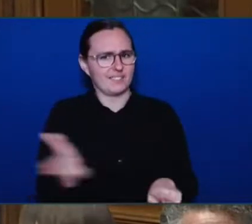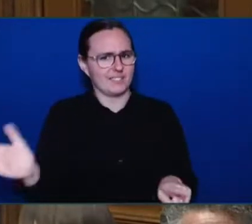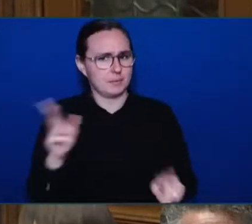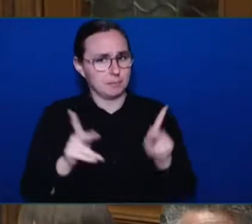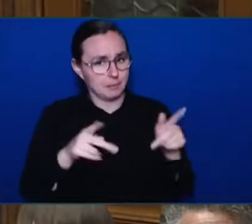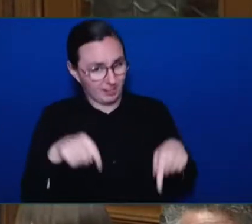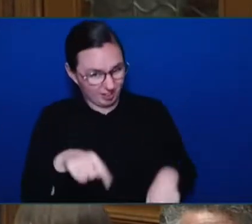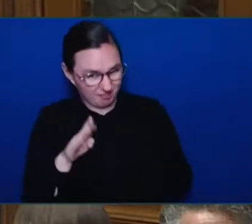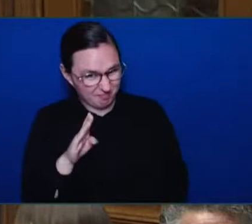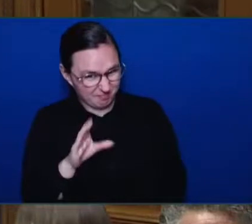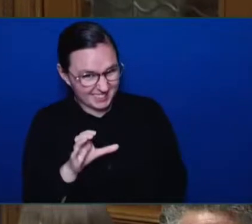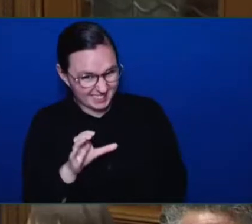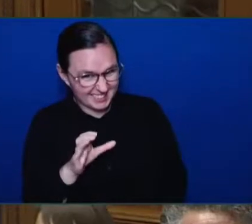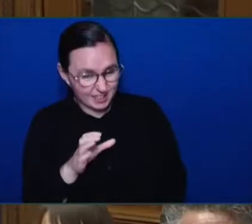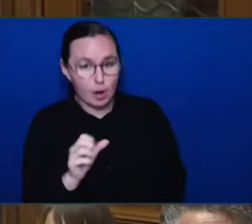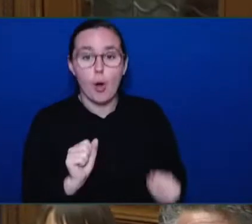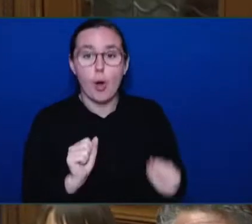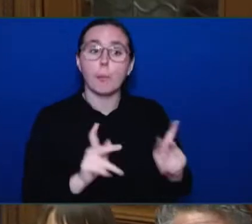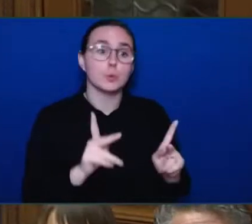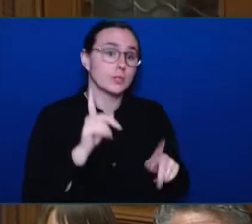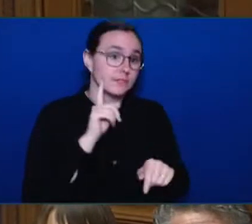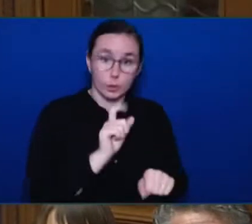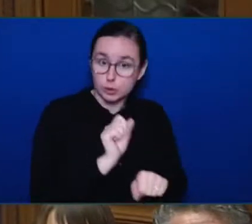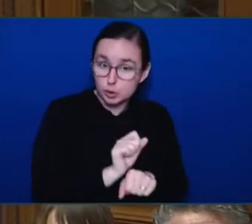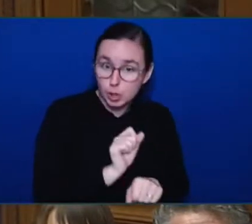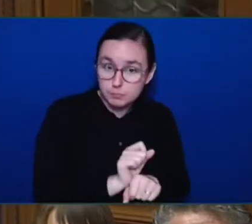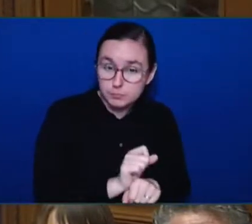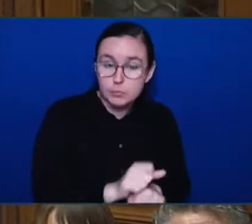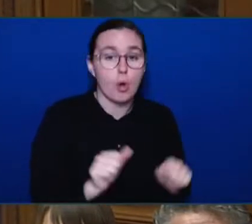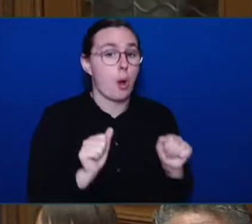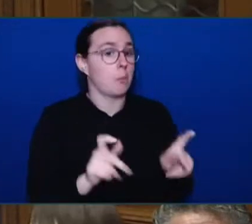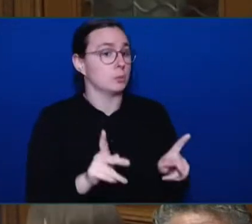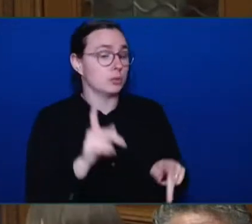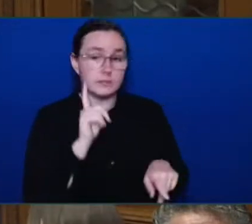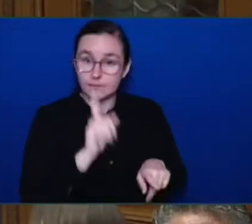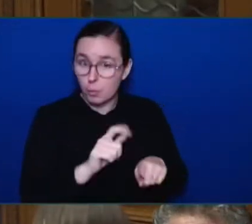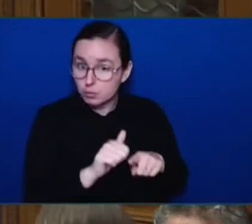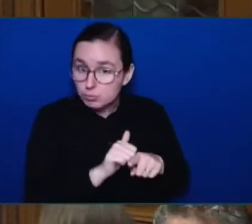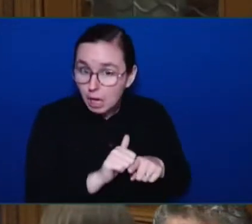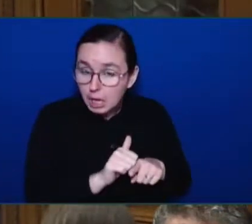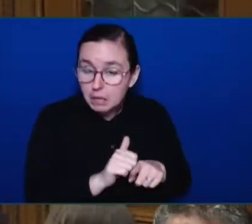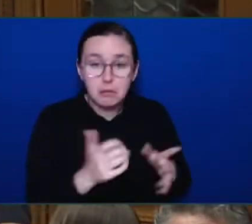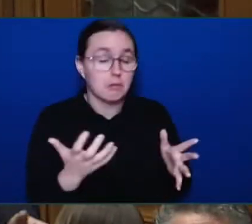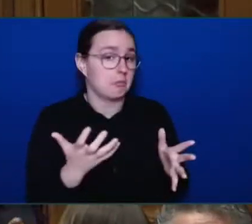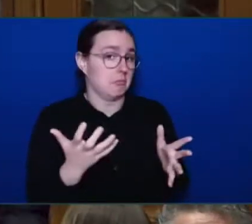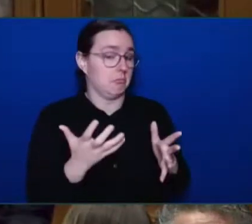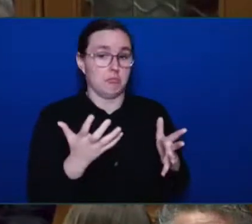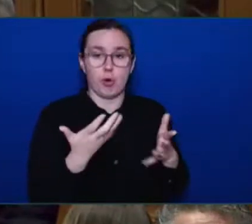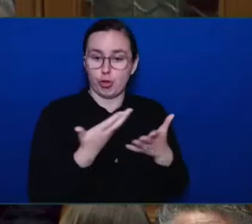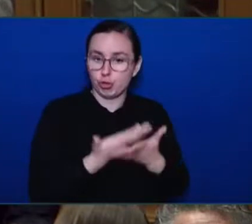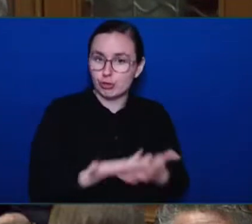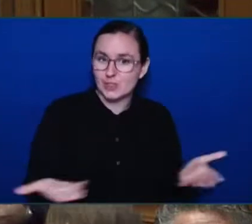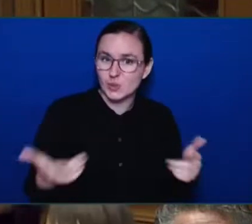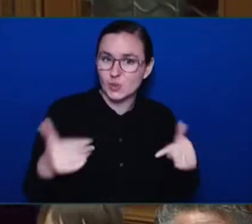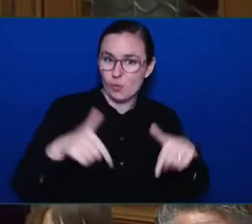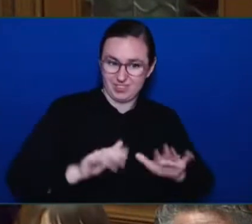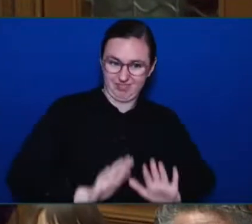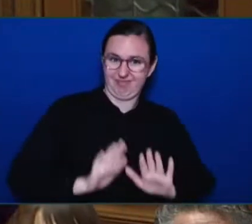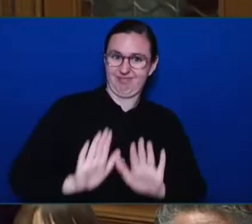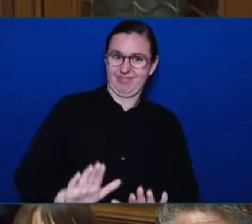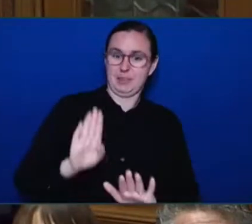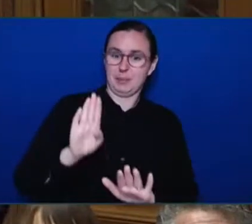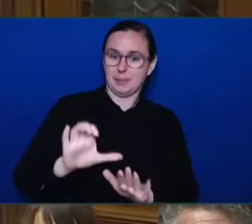home, providing British Columbians with a fair return on our resources, respecting and forming meaningful partnerships with First Nations,